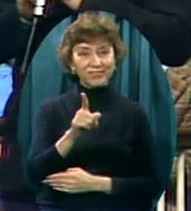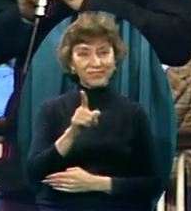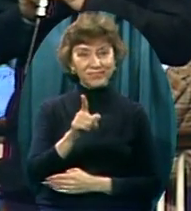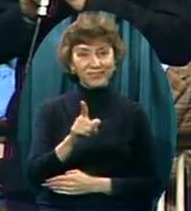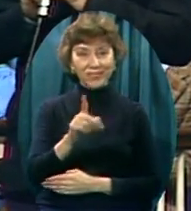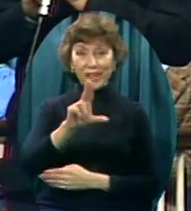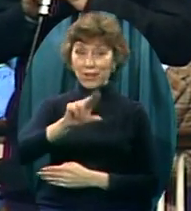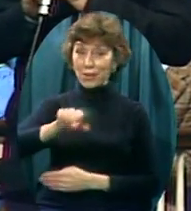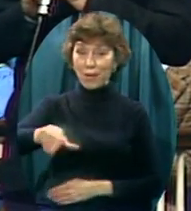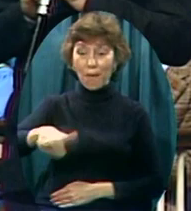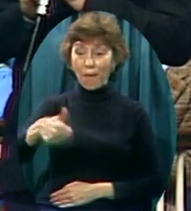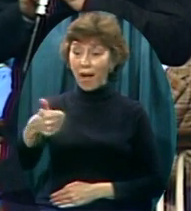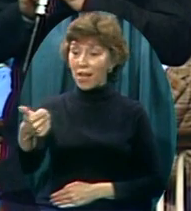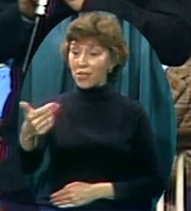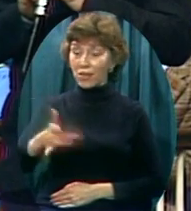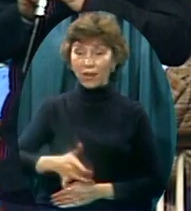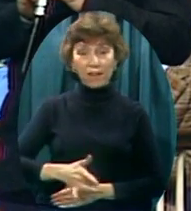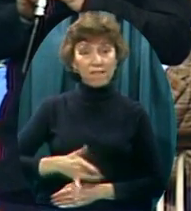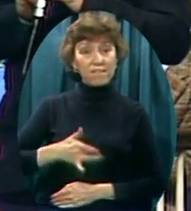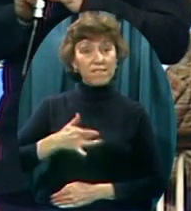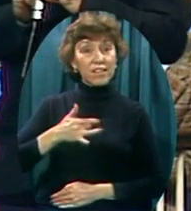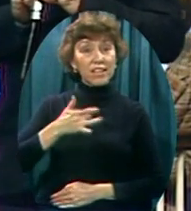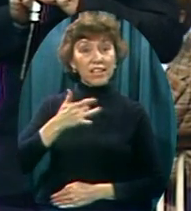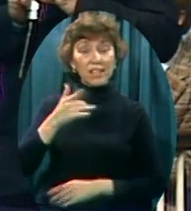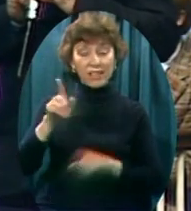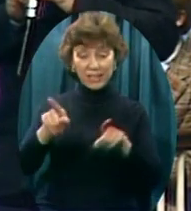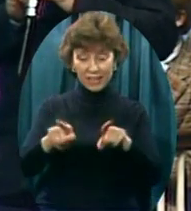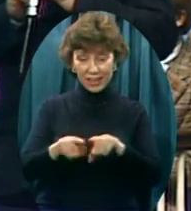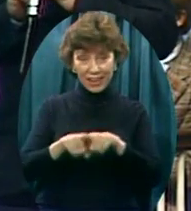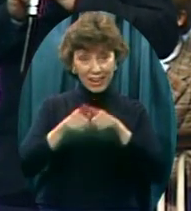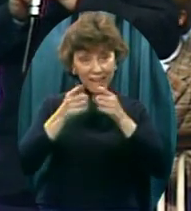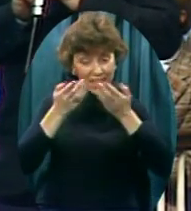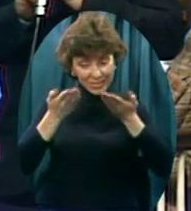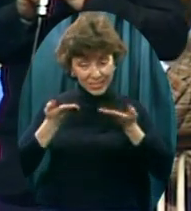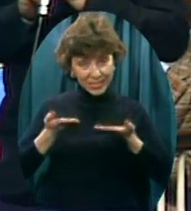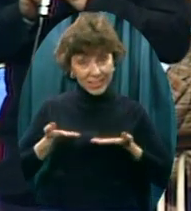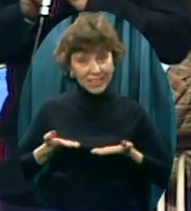There's no feeling like this